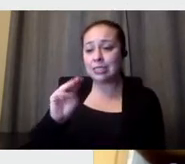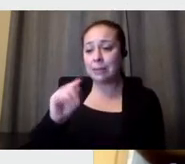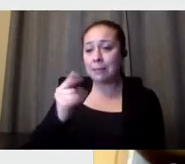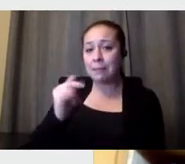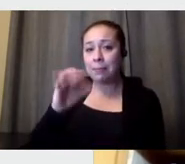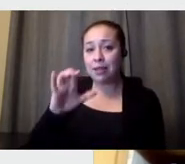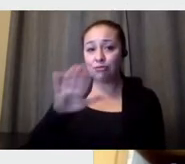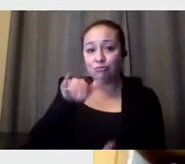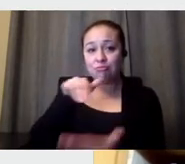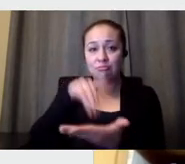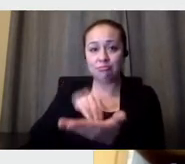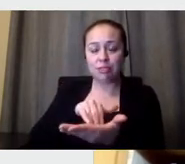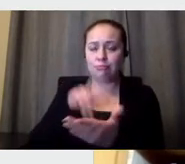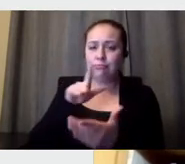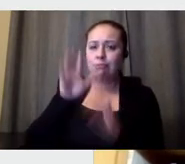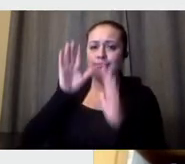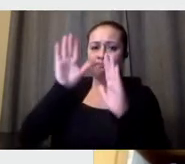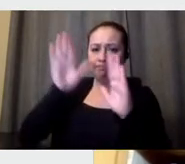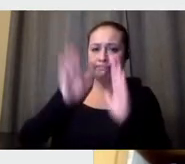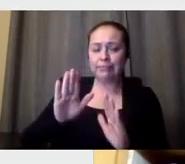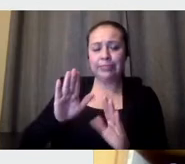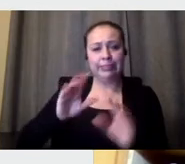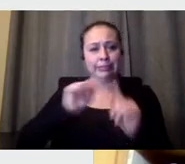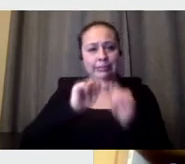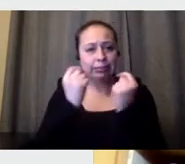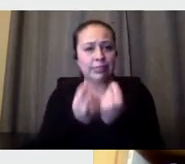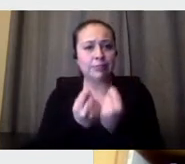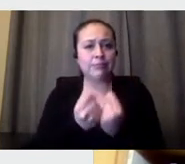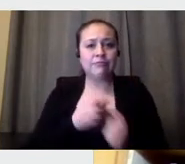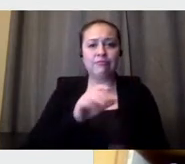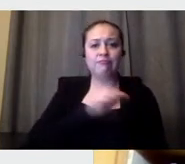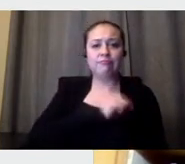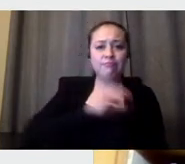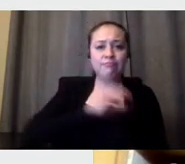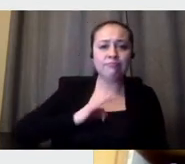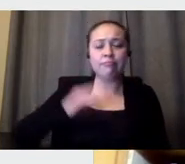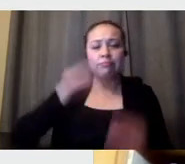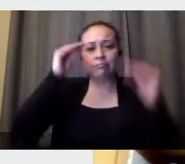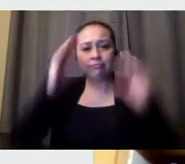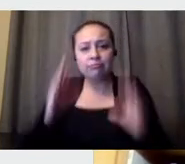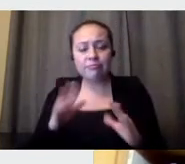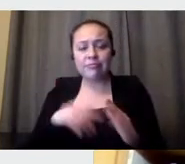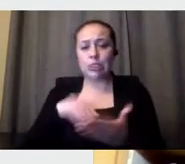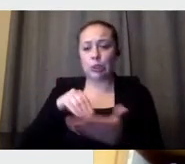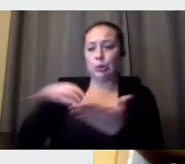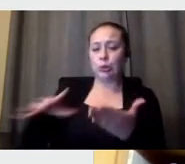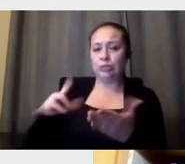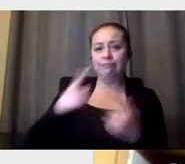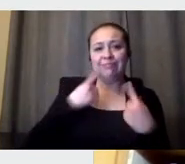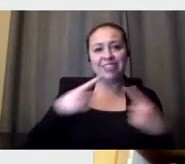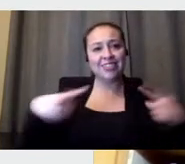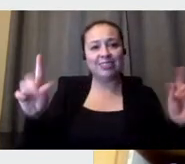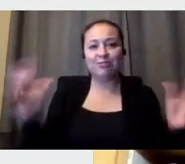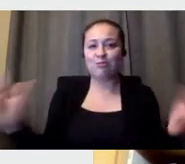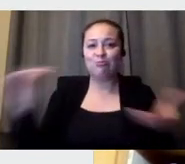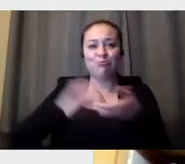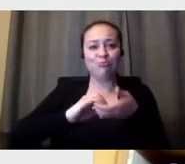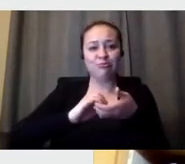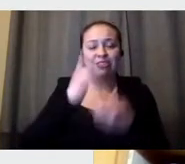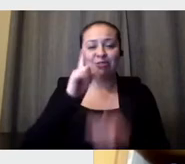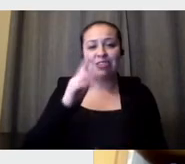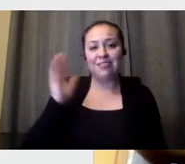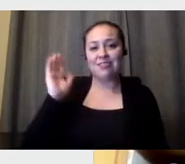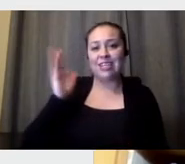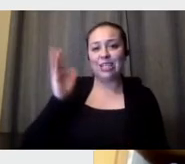and their remarkable team of faculty, staff, and students for a successful collaboration on the lecture series